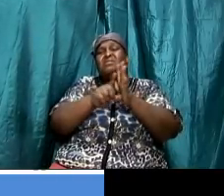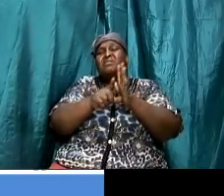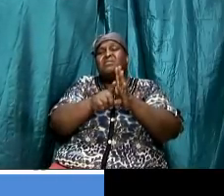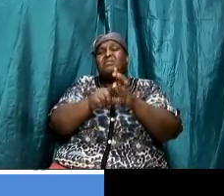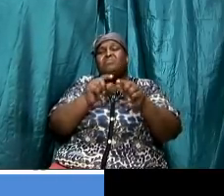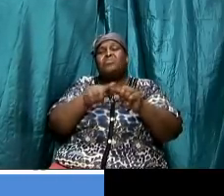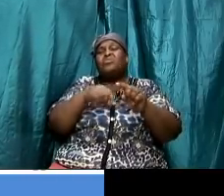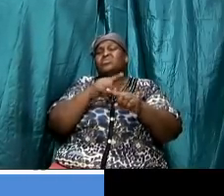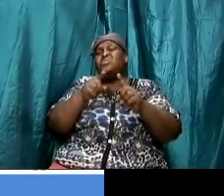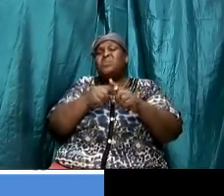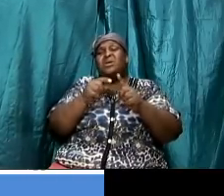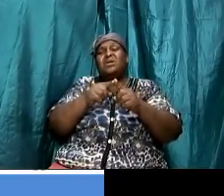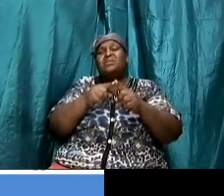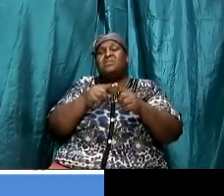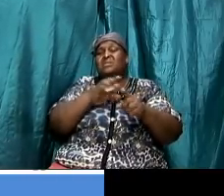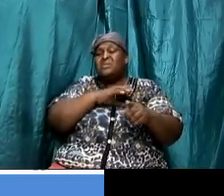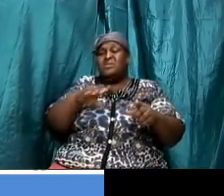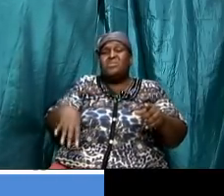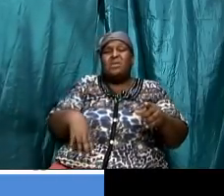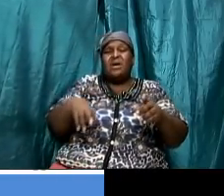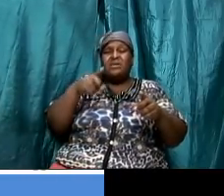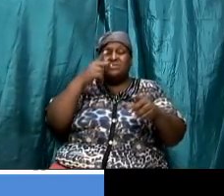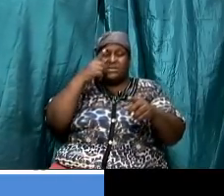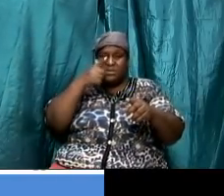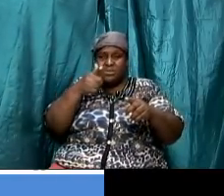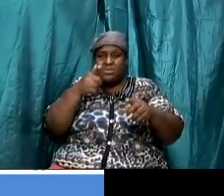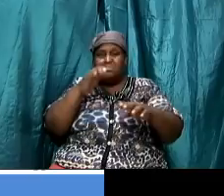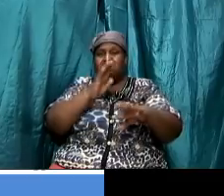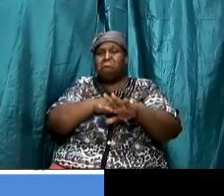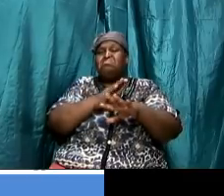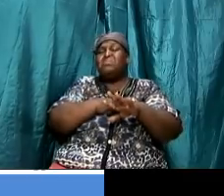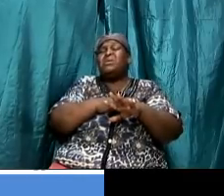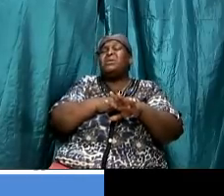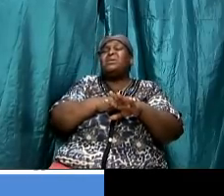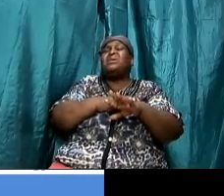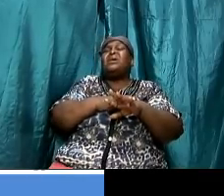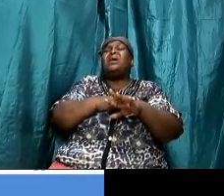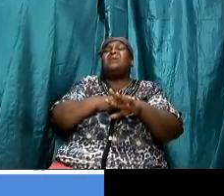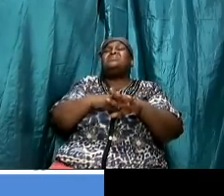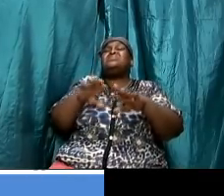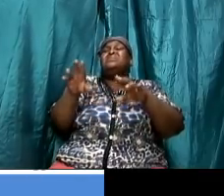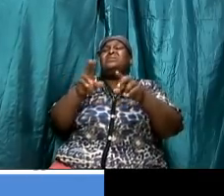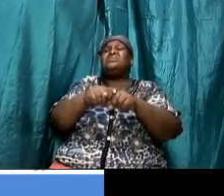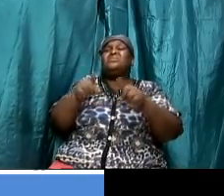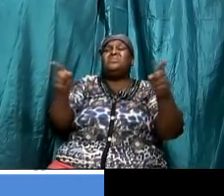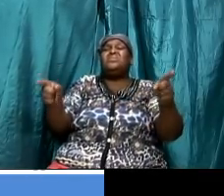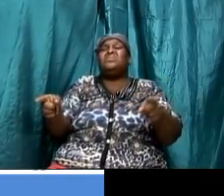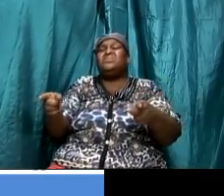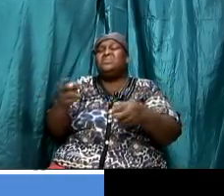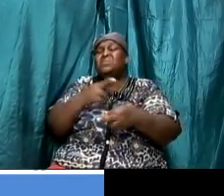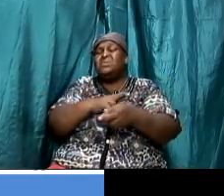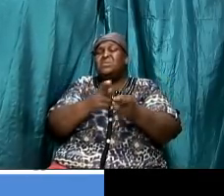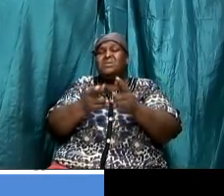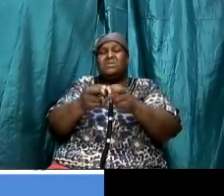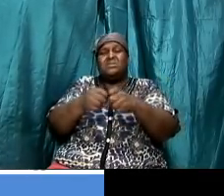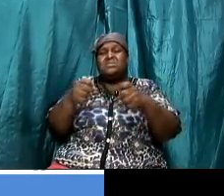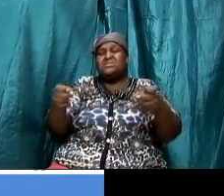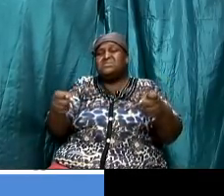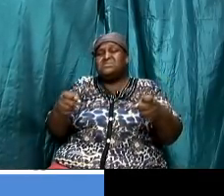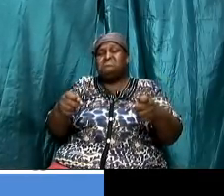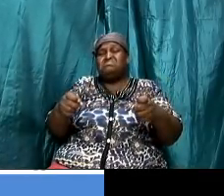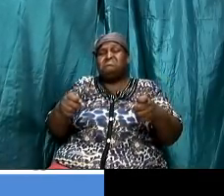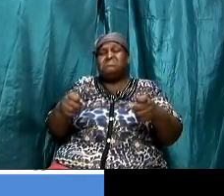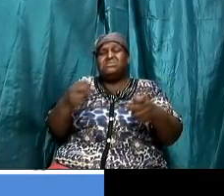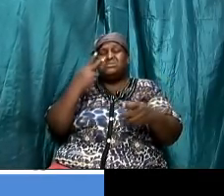you my God he's seeing Jesus that is why you need the Holy Ghost it's internal